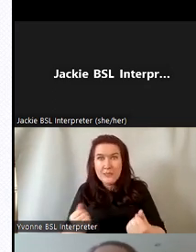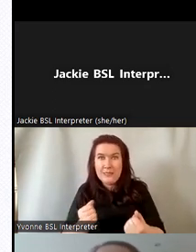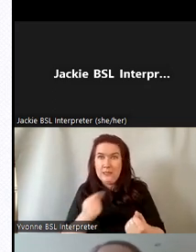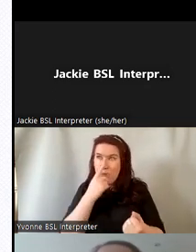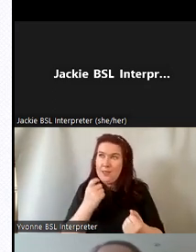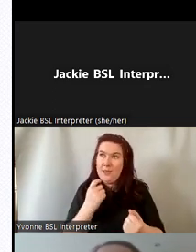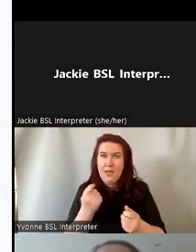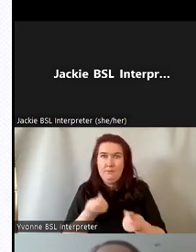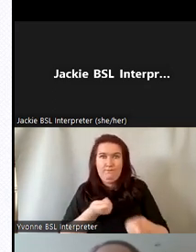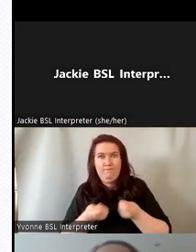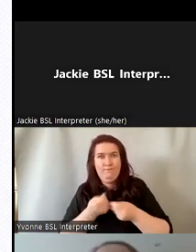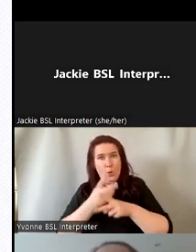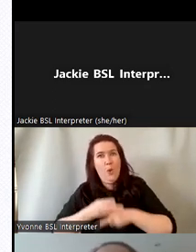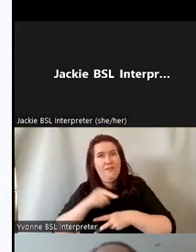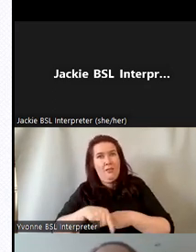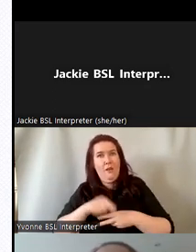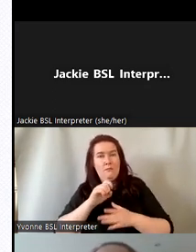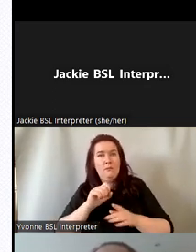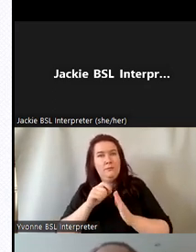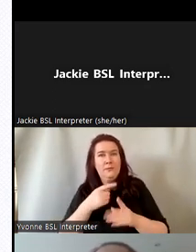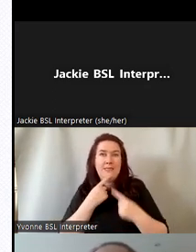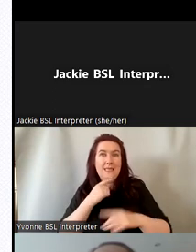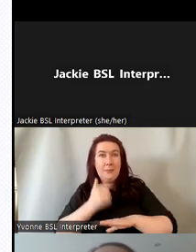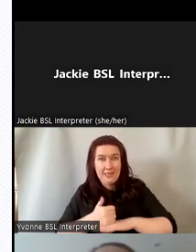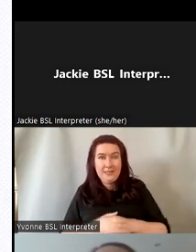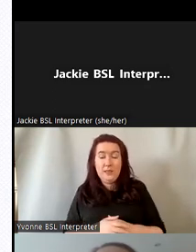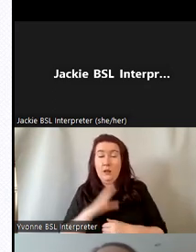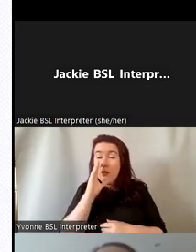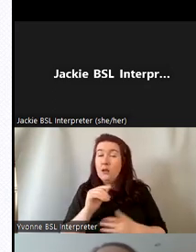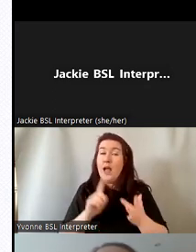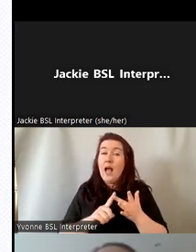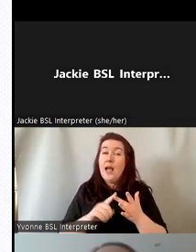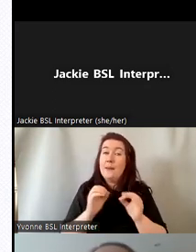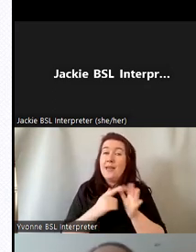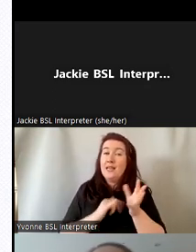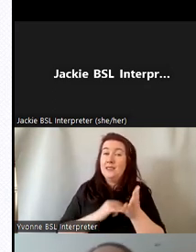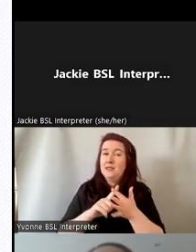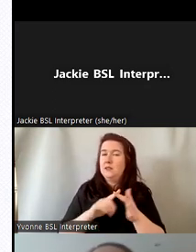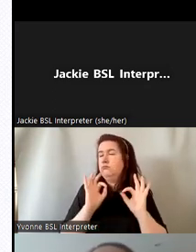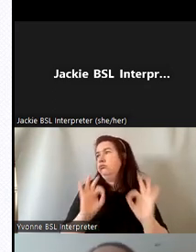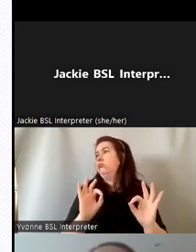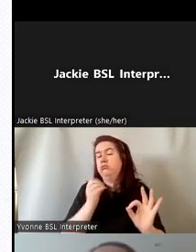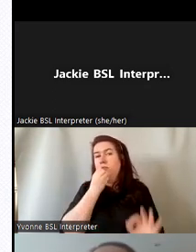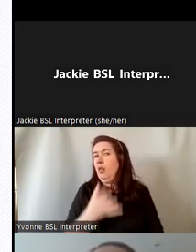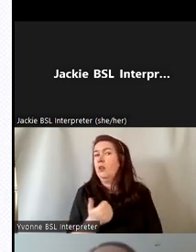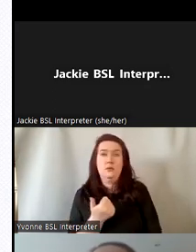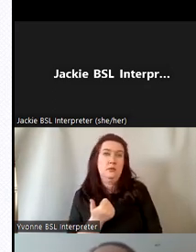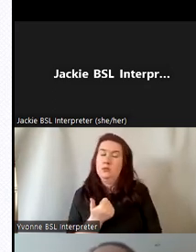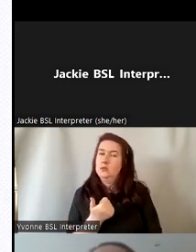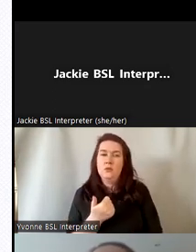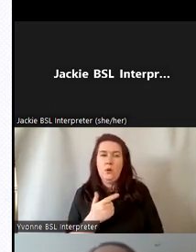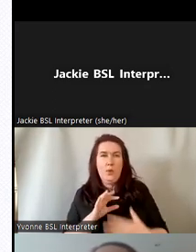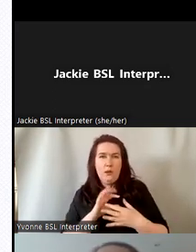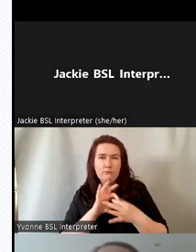after the end of the project ibase were great we were able to work closely with them to create a bespoke system